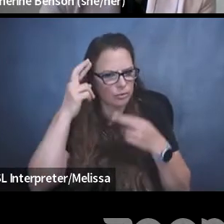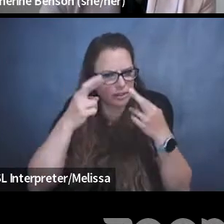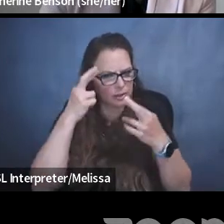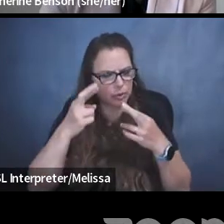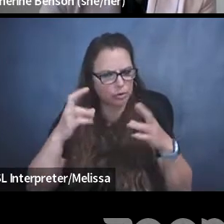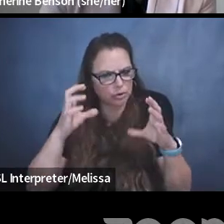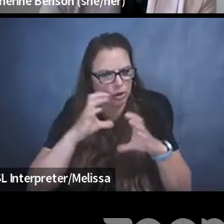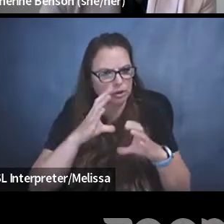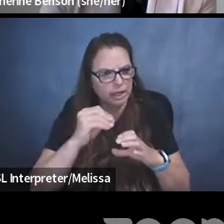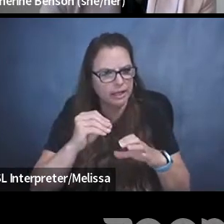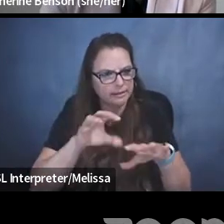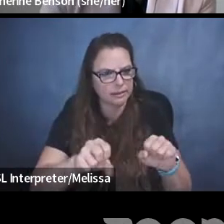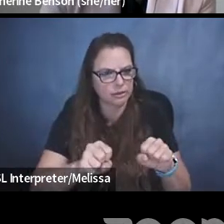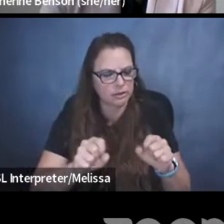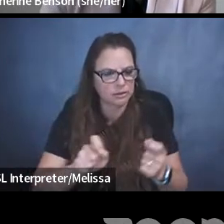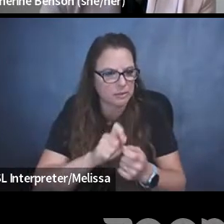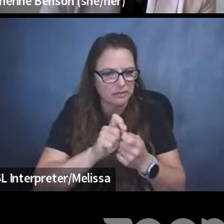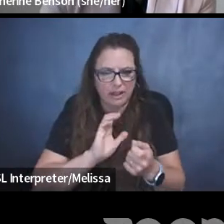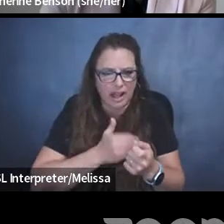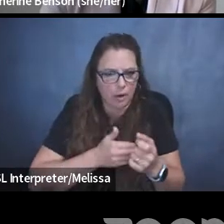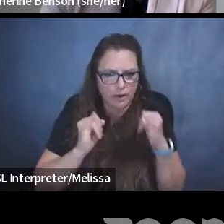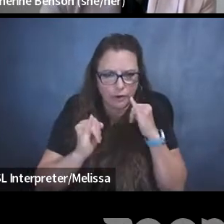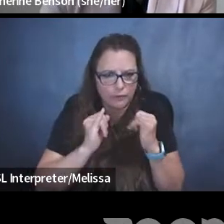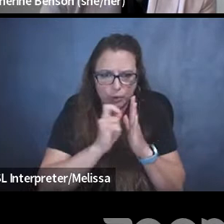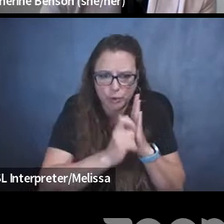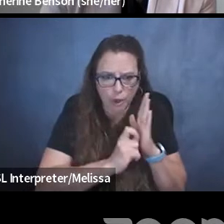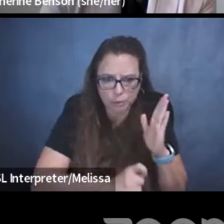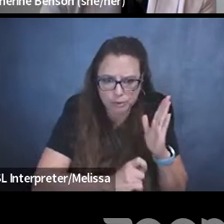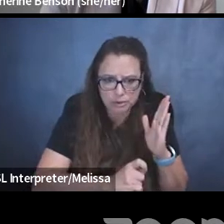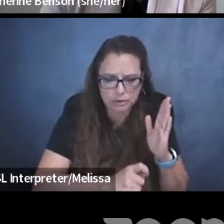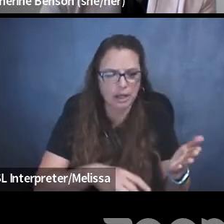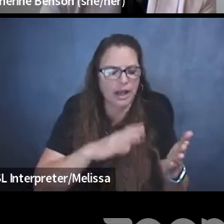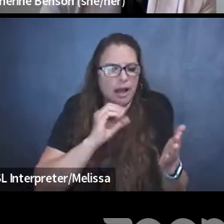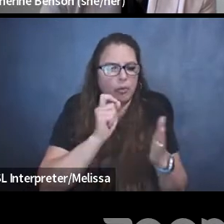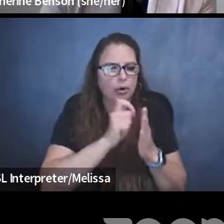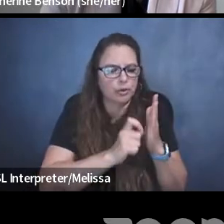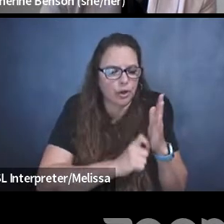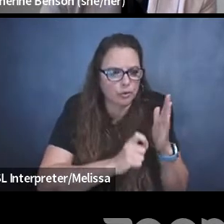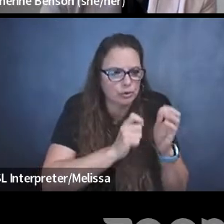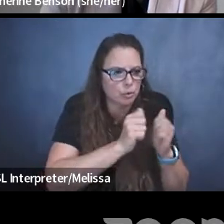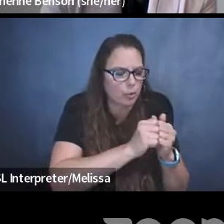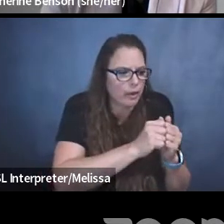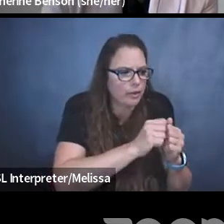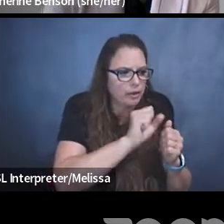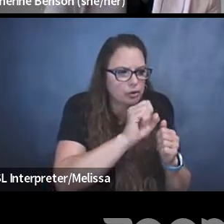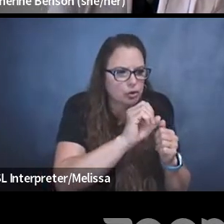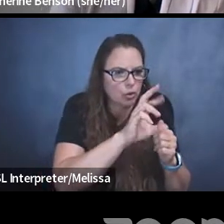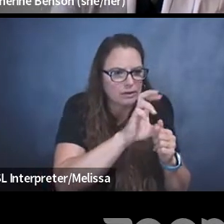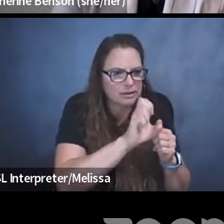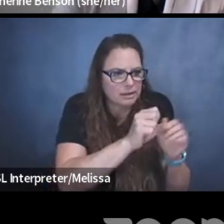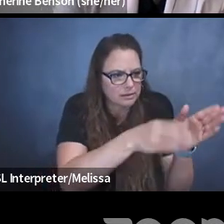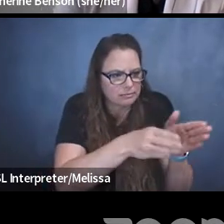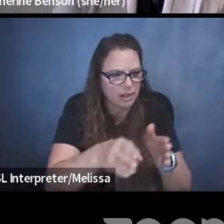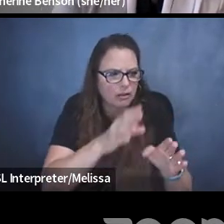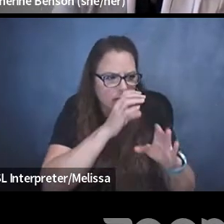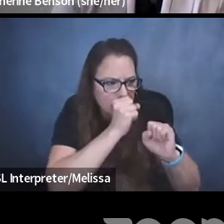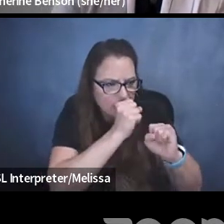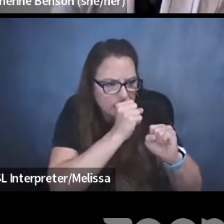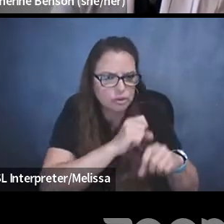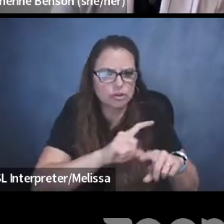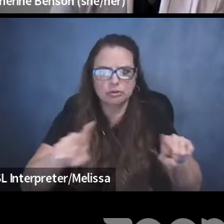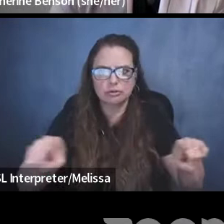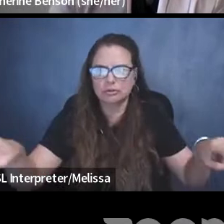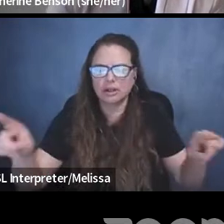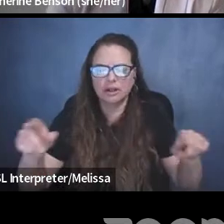our interview notes, our notes with sources, our confidential sources, and other information like that.